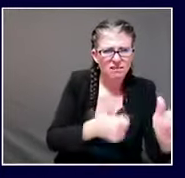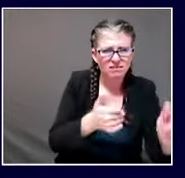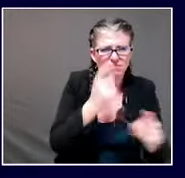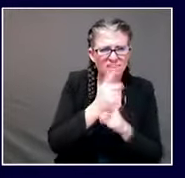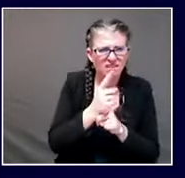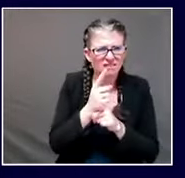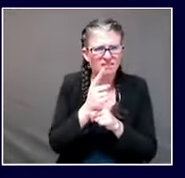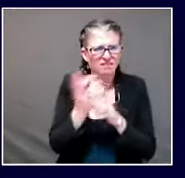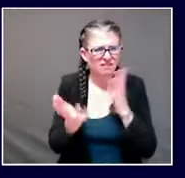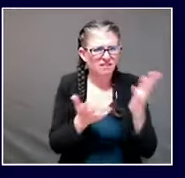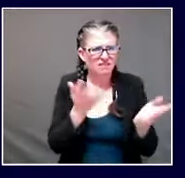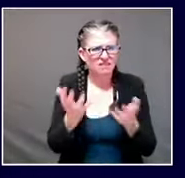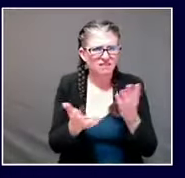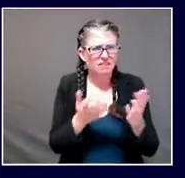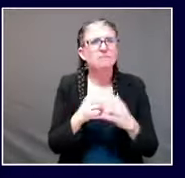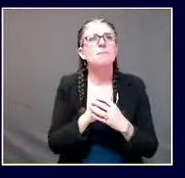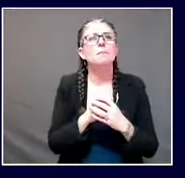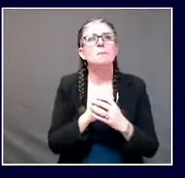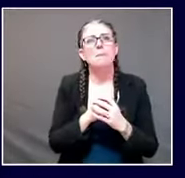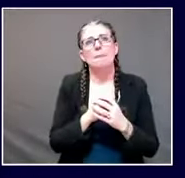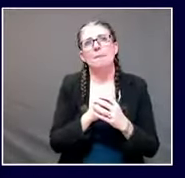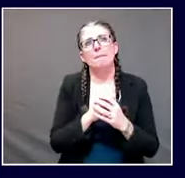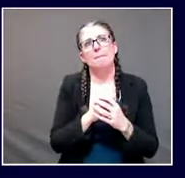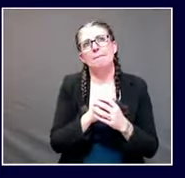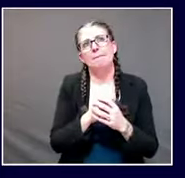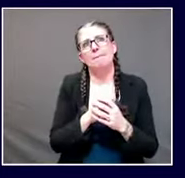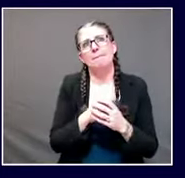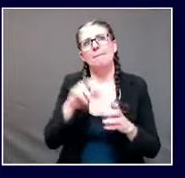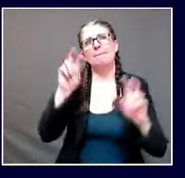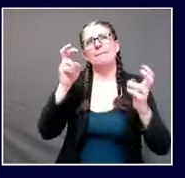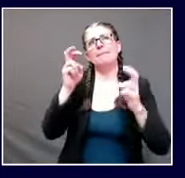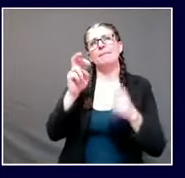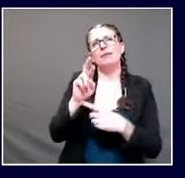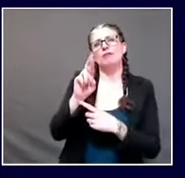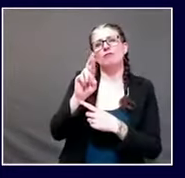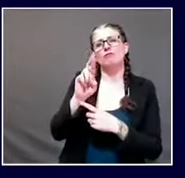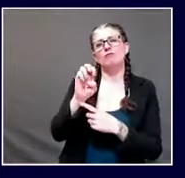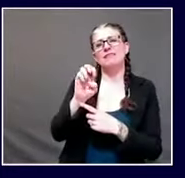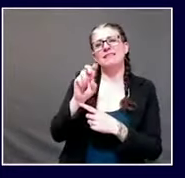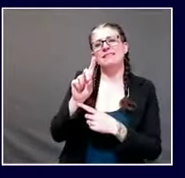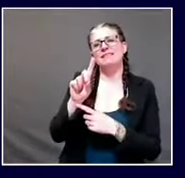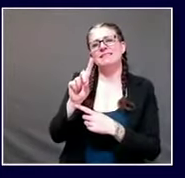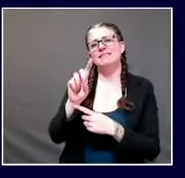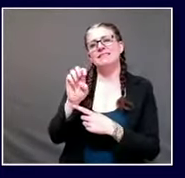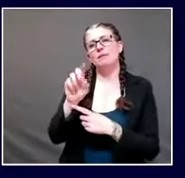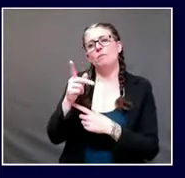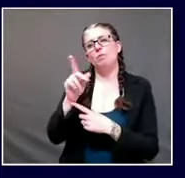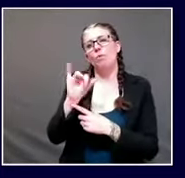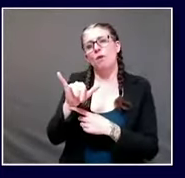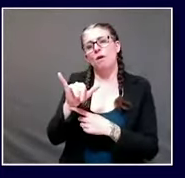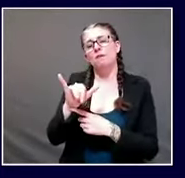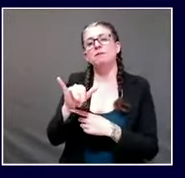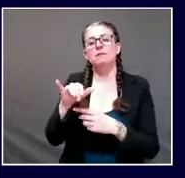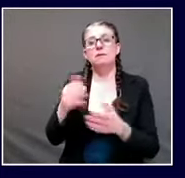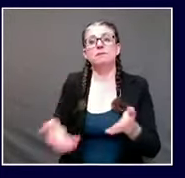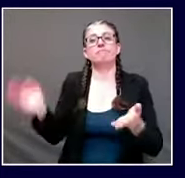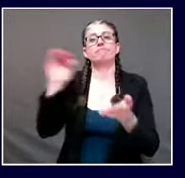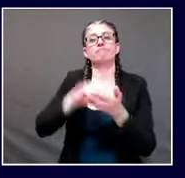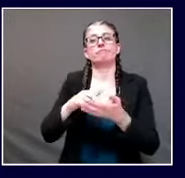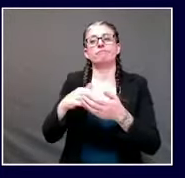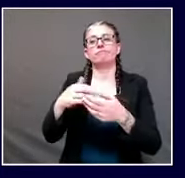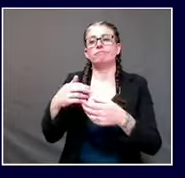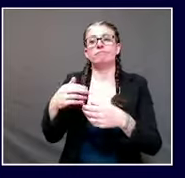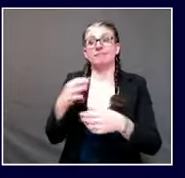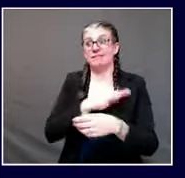the most essential and the most needed the thing is though rose even after a vaccine arrives in maine and even after it